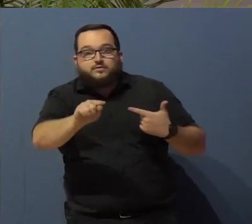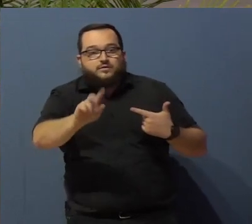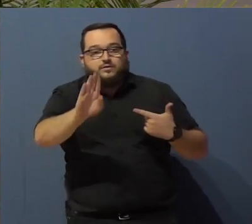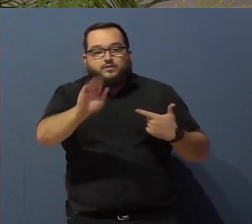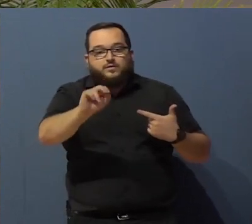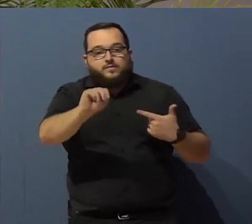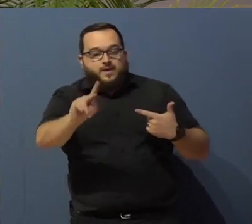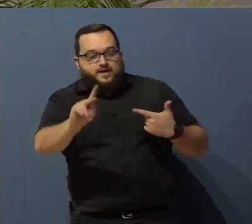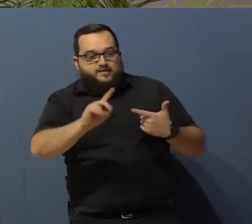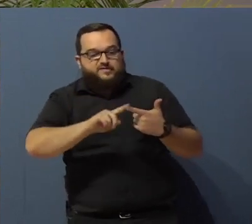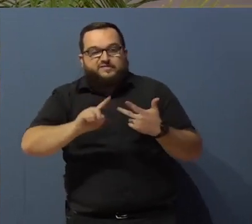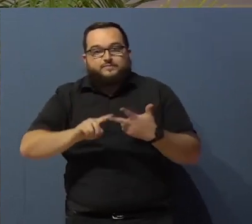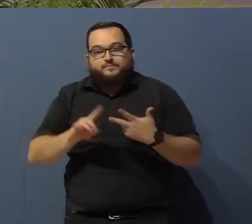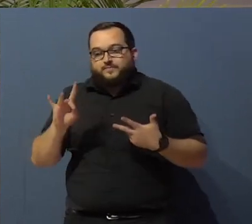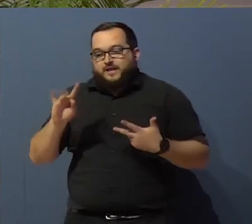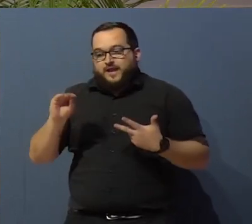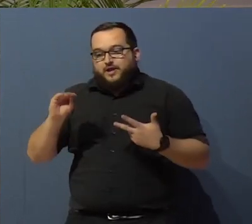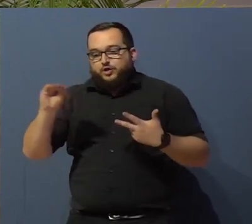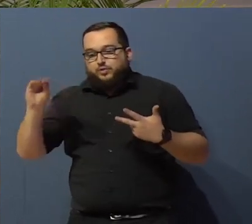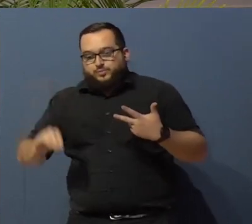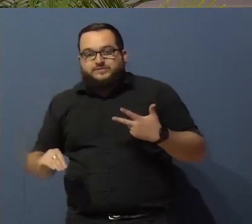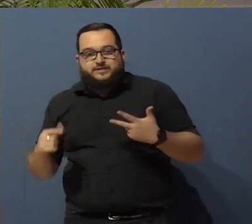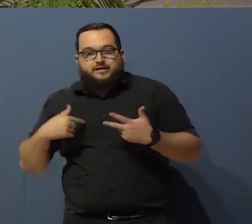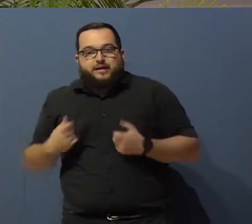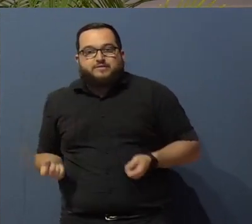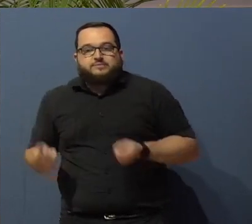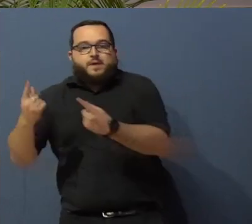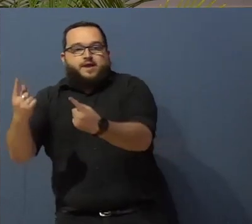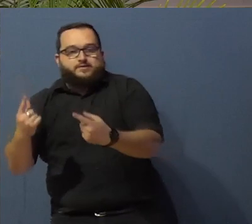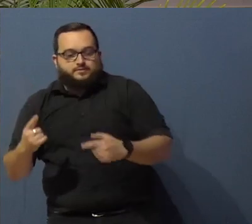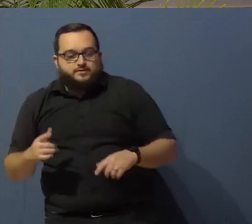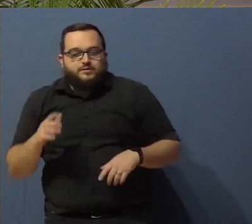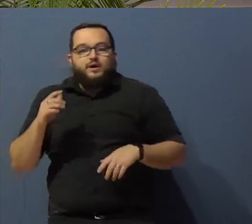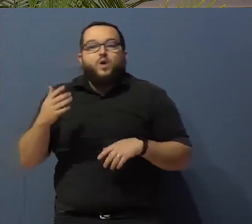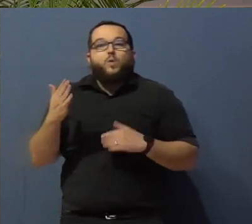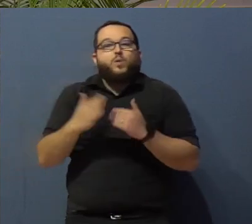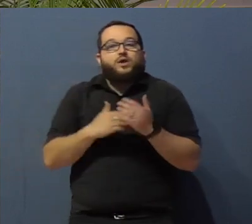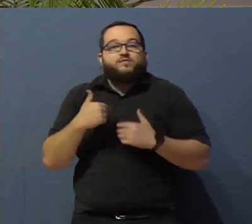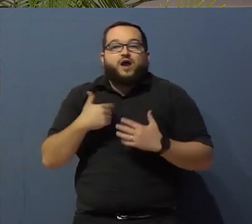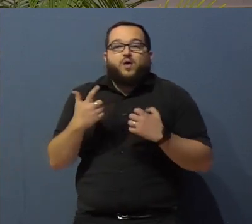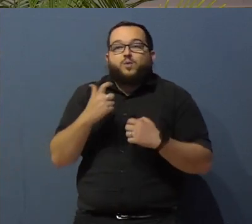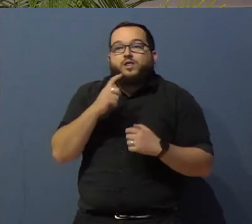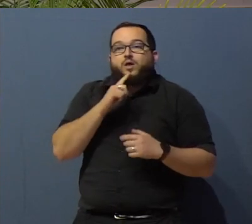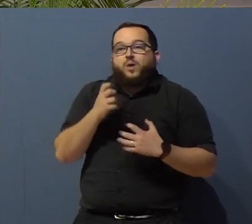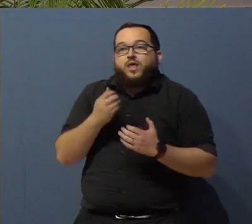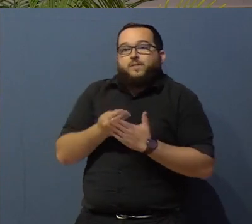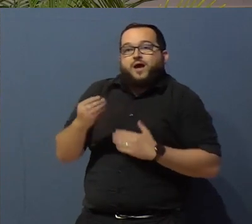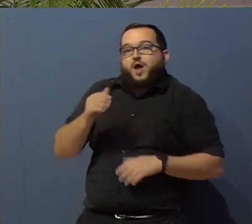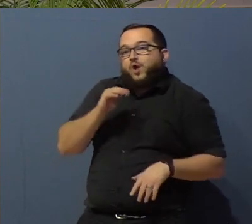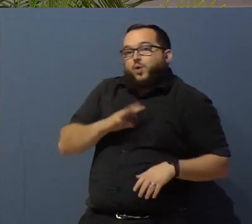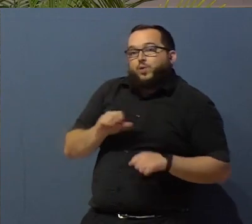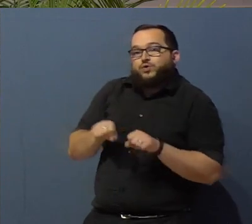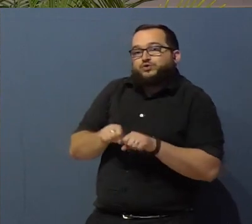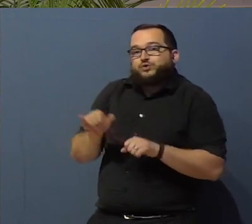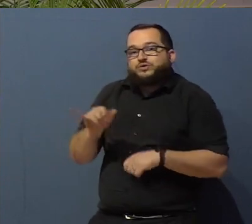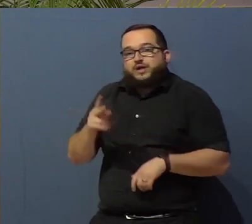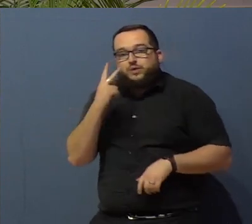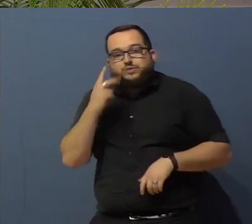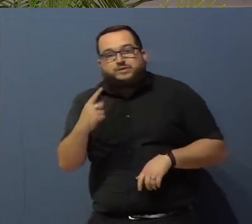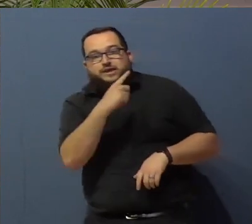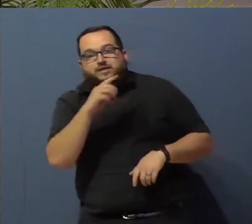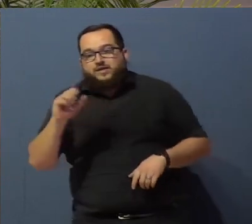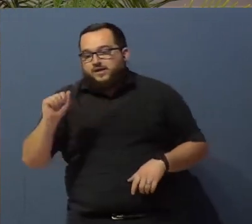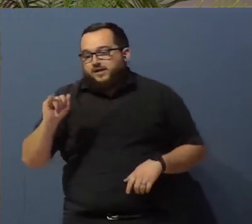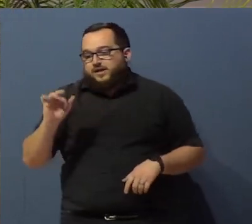bank, and 80% I could spend as I wanted. And he had a rule when I wanted to get a cool pair of shoes like you see up there, those air